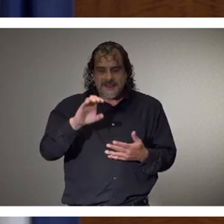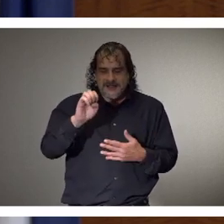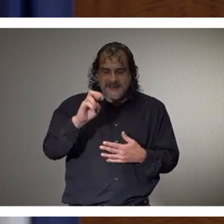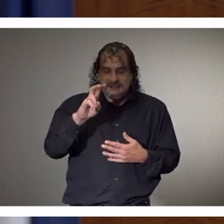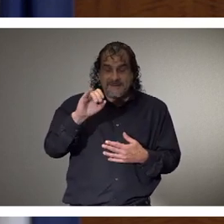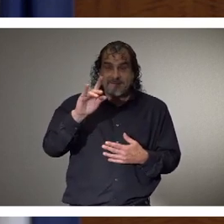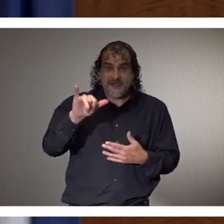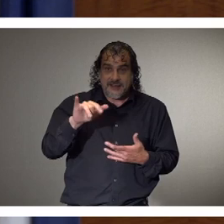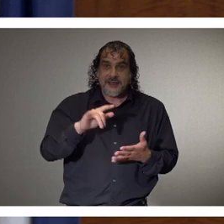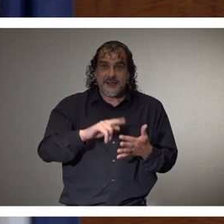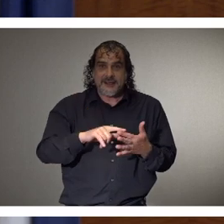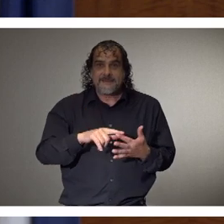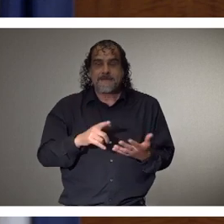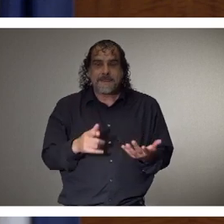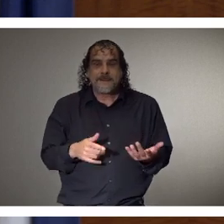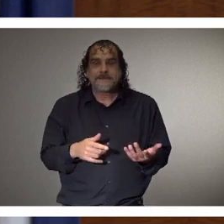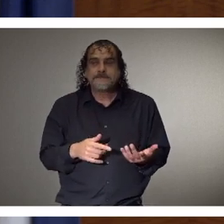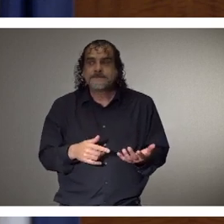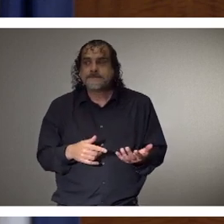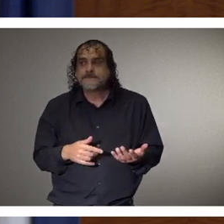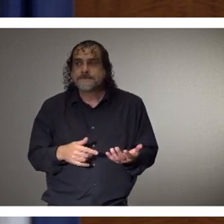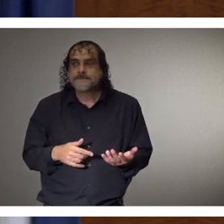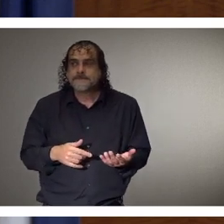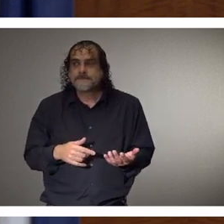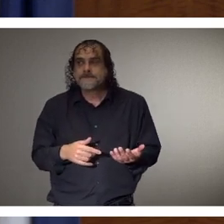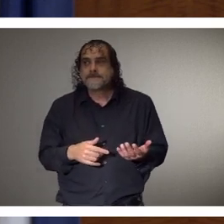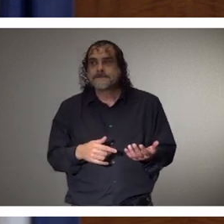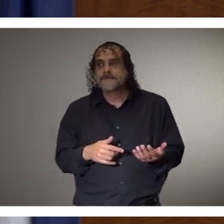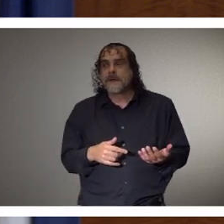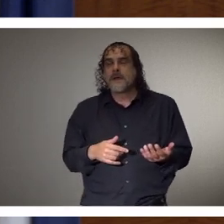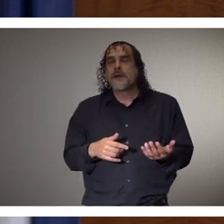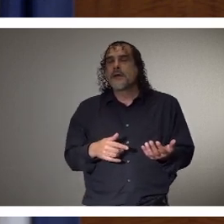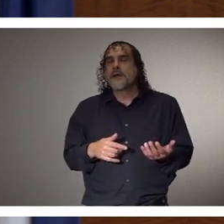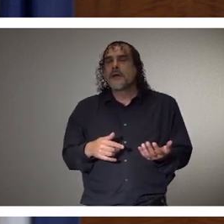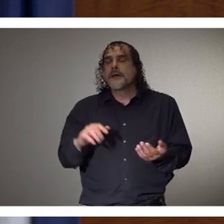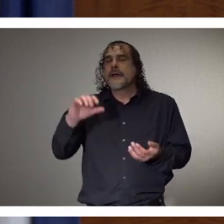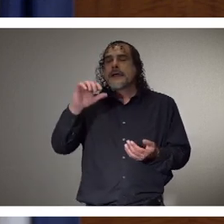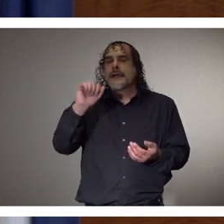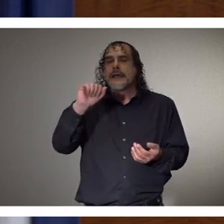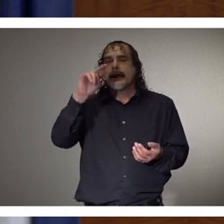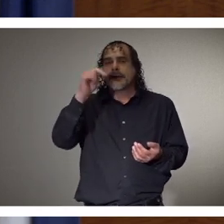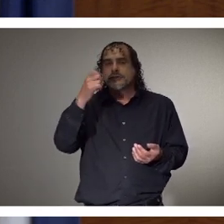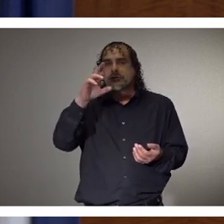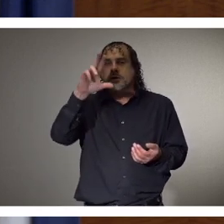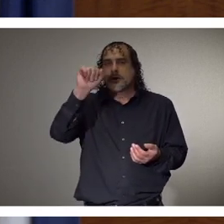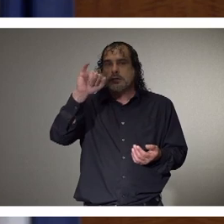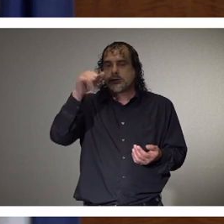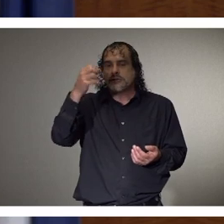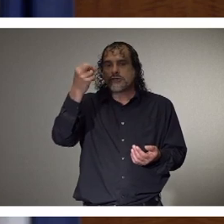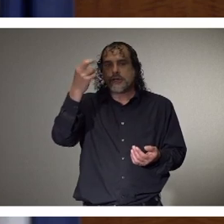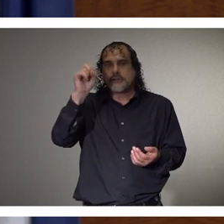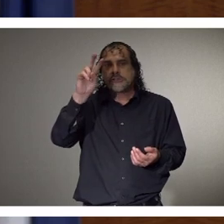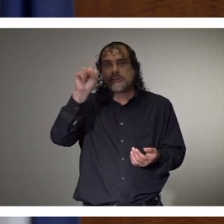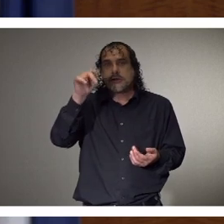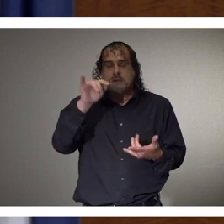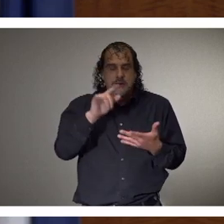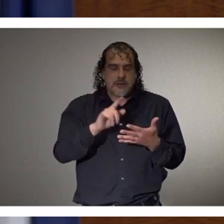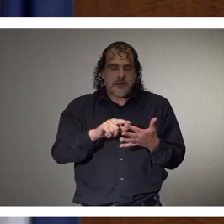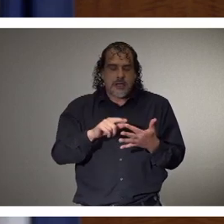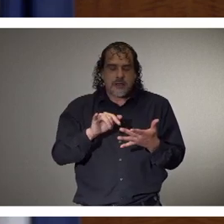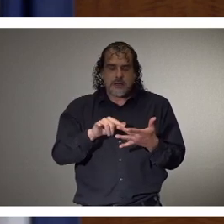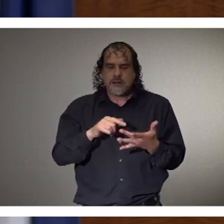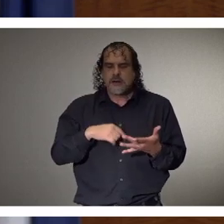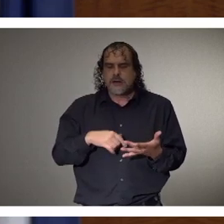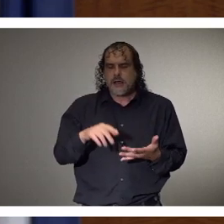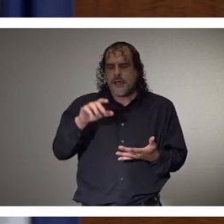sister and her kitty cat, sugar. Happy birthday, Evie. Andrea Johnston from Columbus. Kaylee Brown is turning